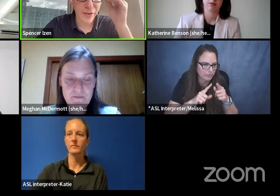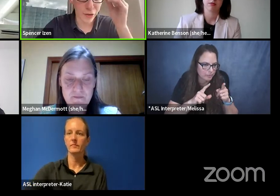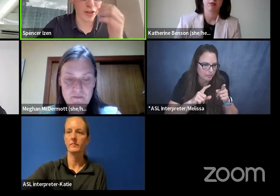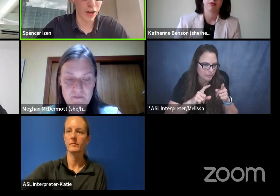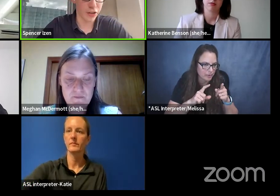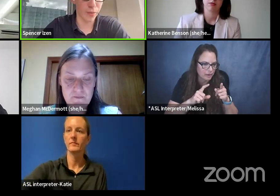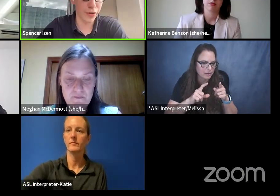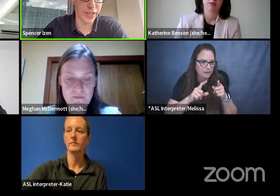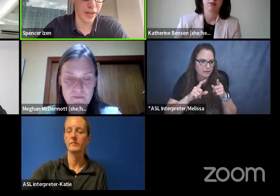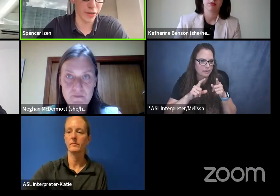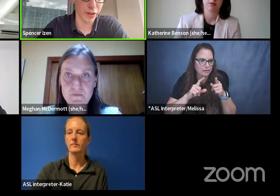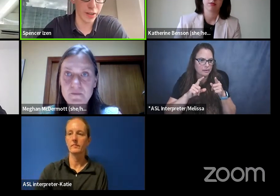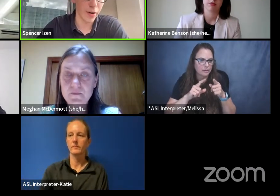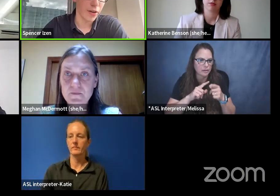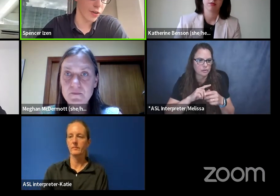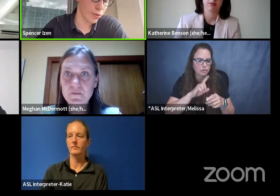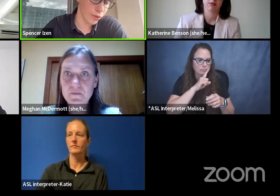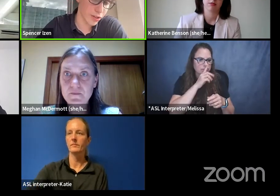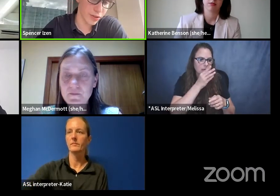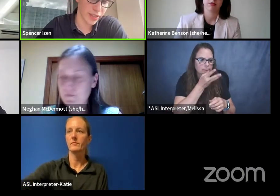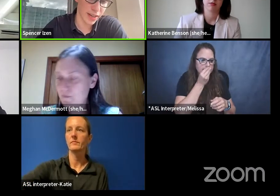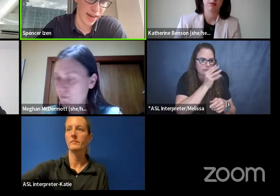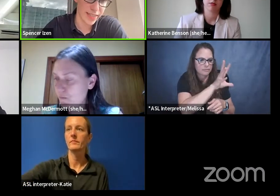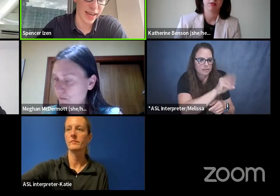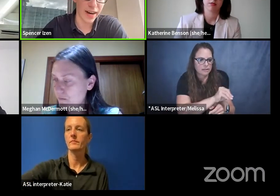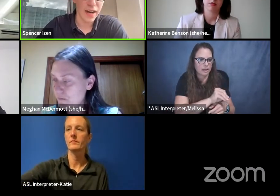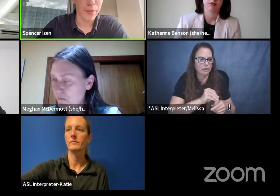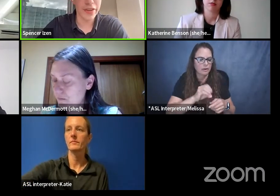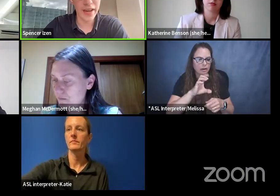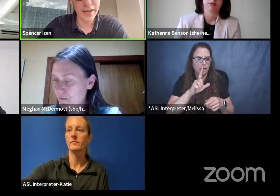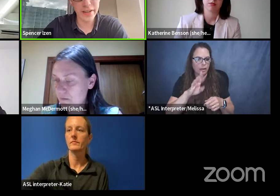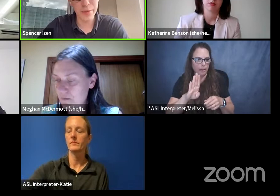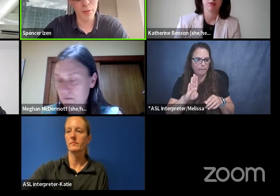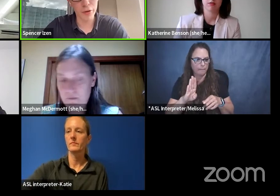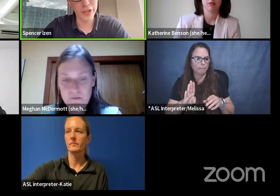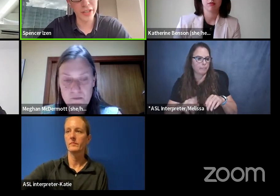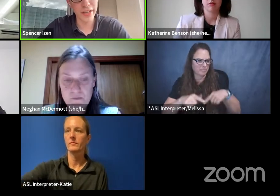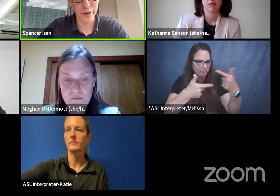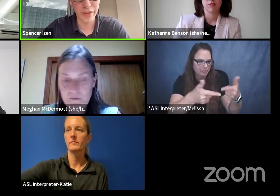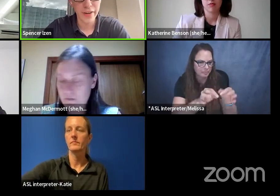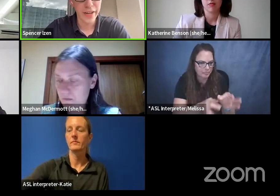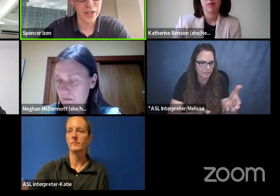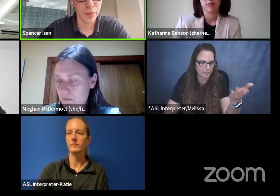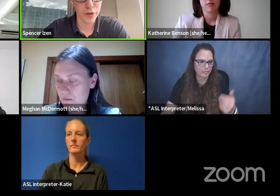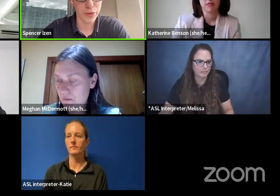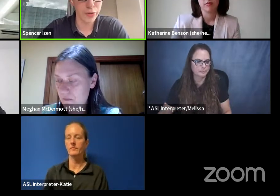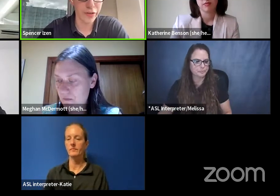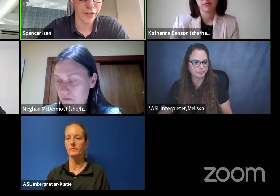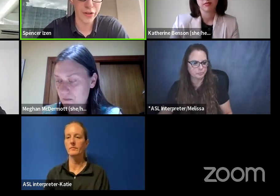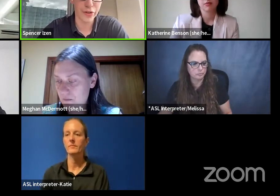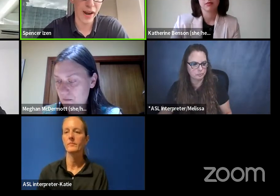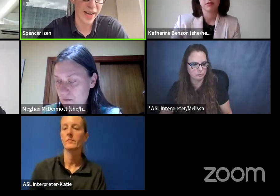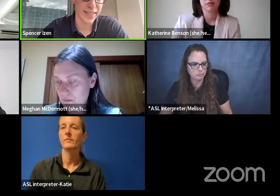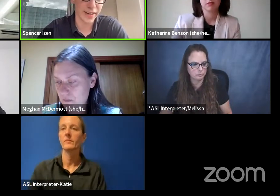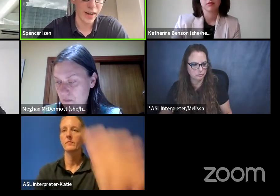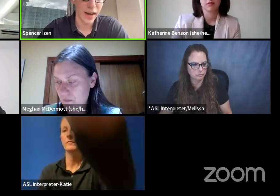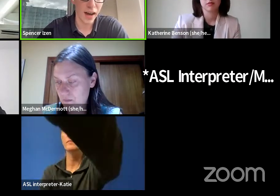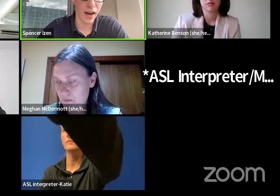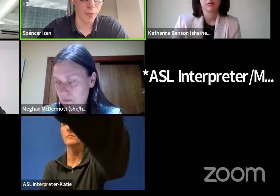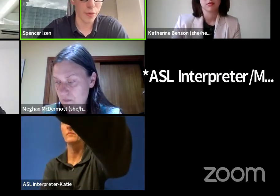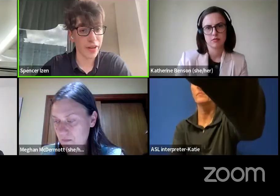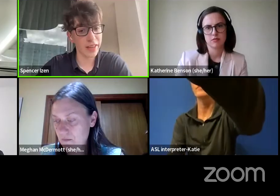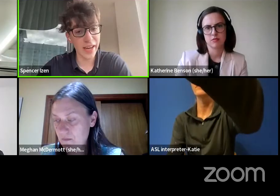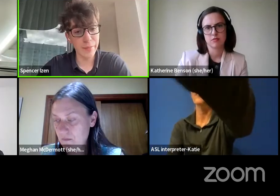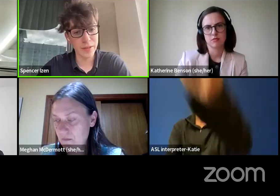to stifle a certain particular club. the school district denies that, but at the end of the day, what we're dealing with is where school officials are acting,